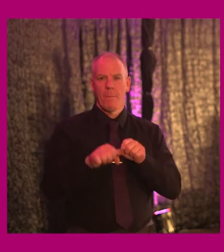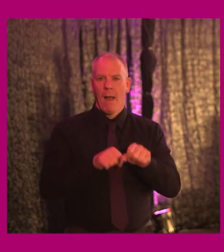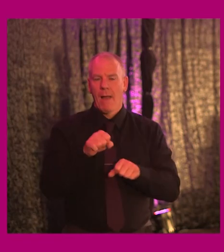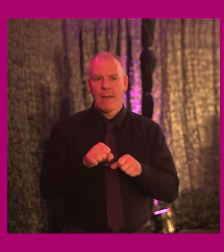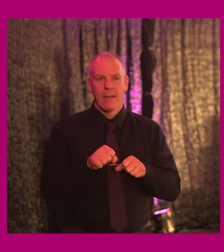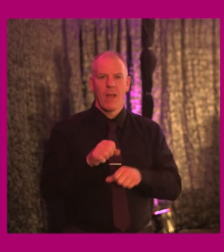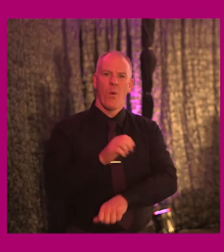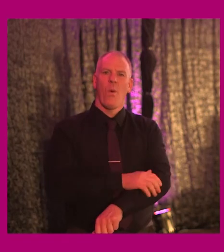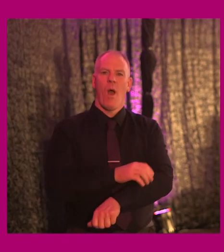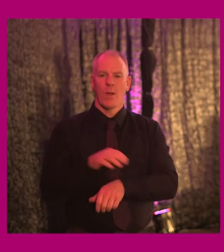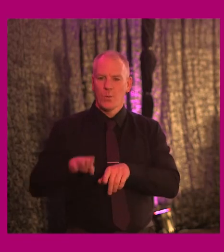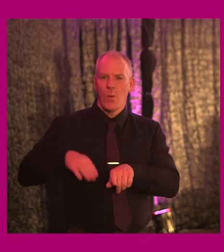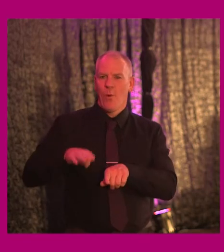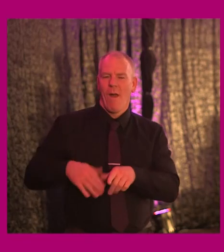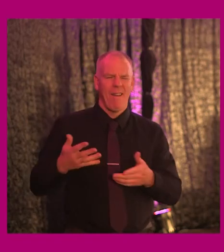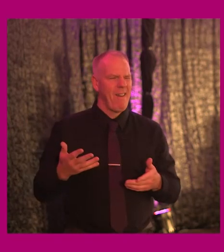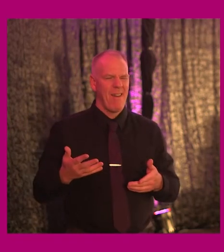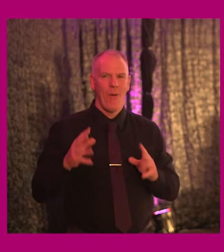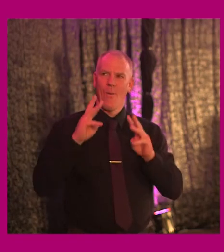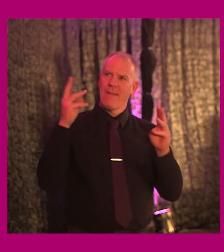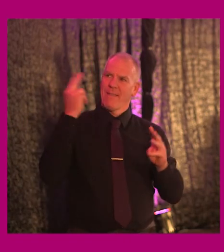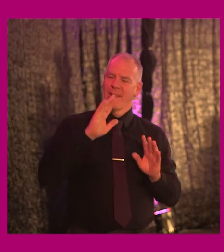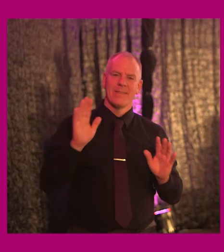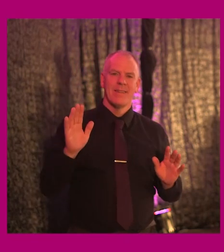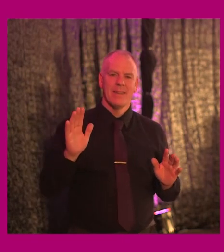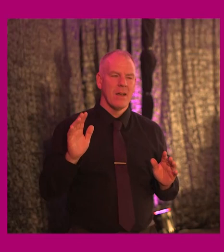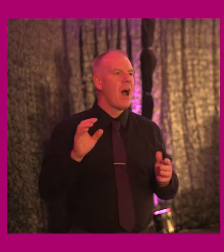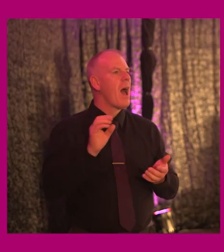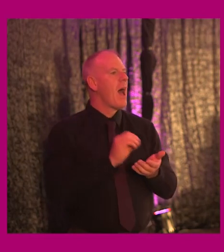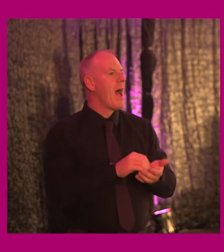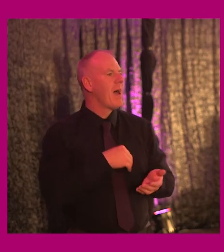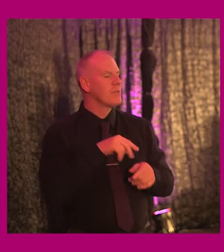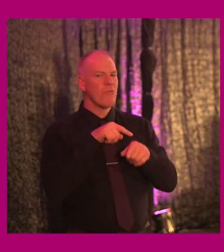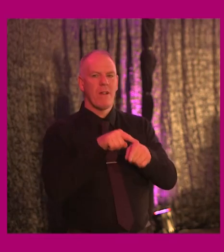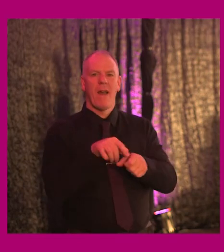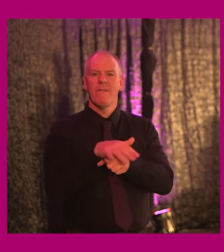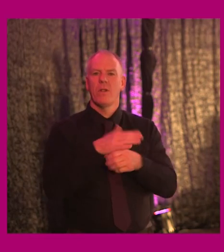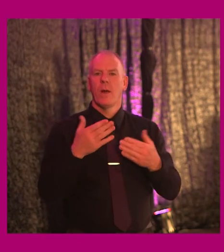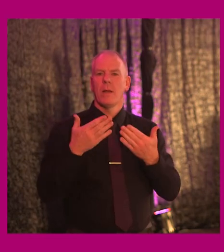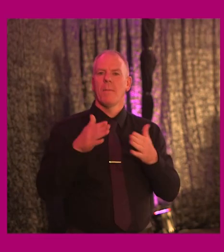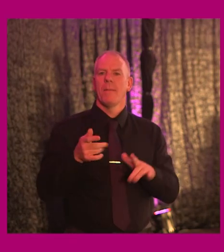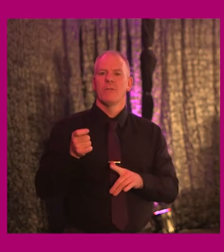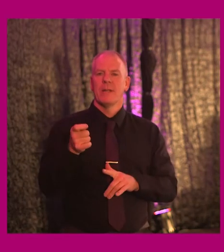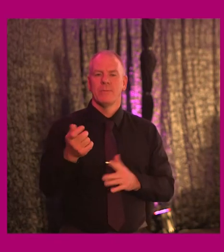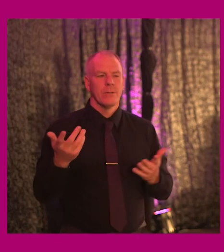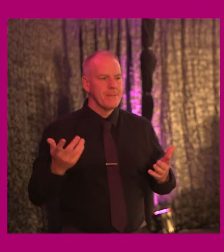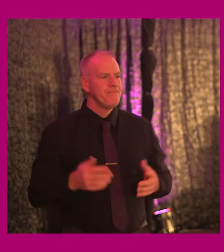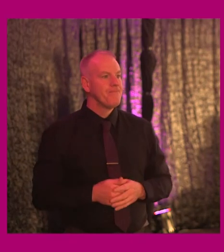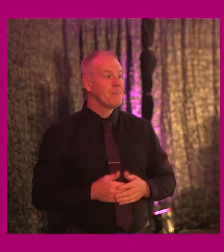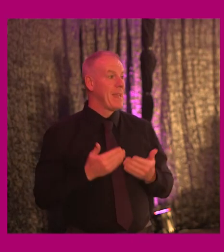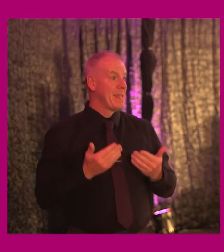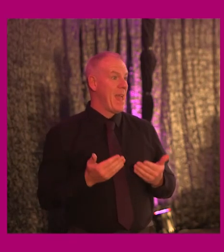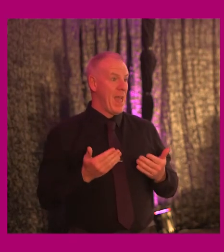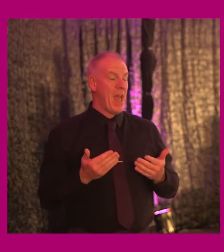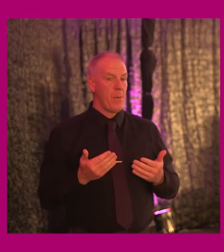Will I toddle down on the scooter this morning because the weather is nice? I have to rely fully on public transport. Right now,